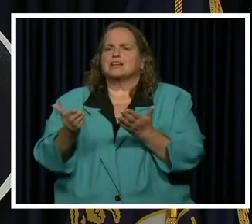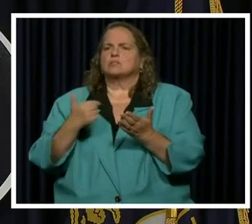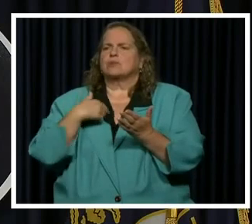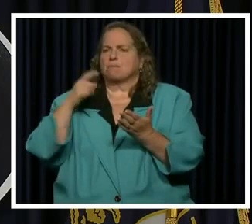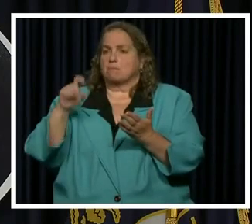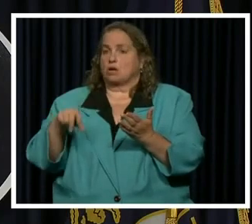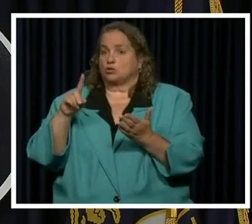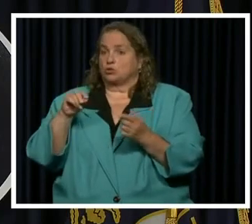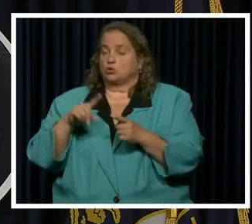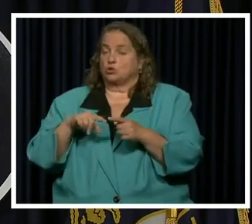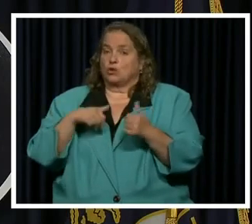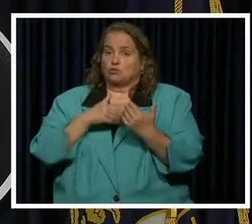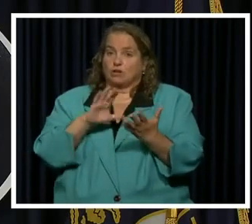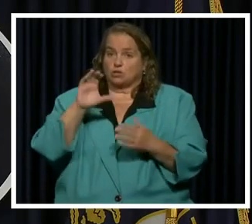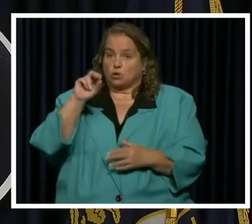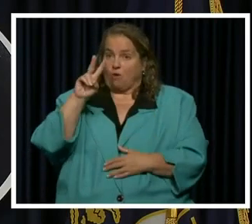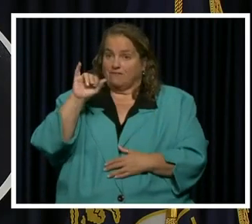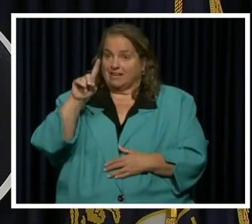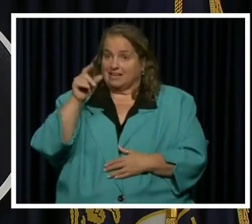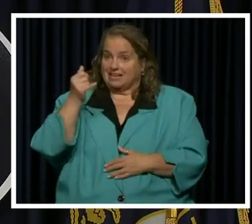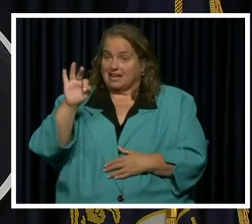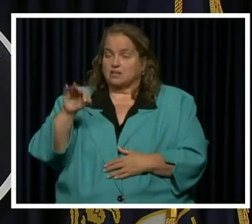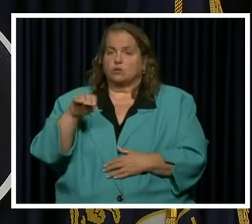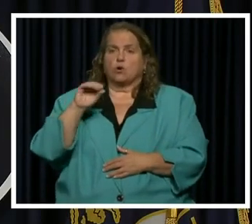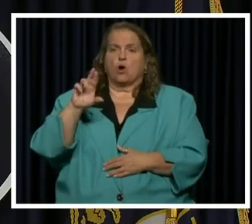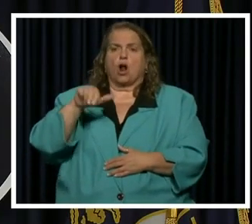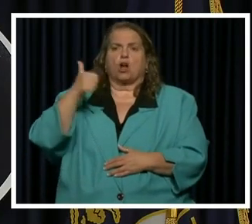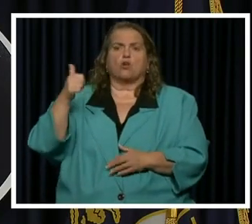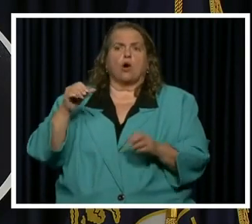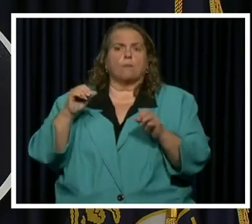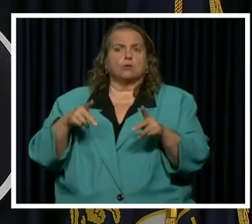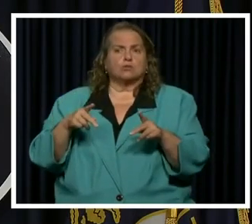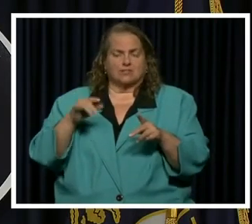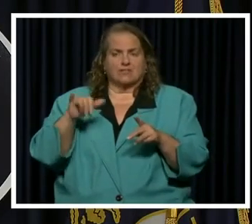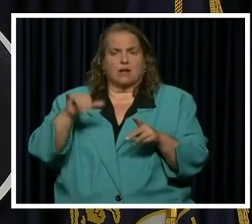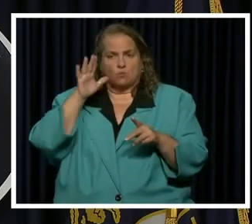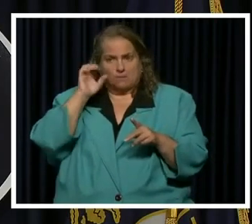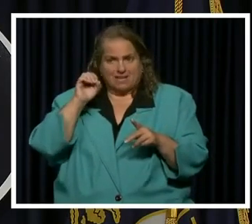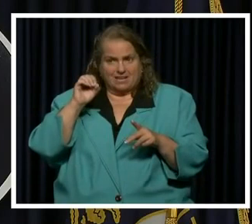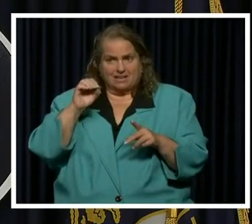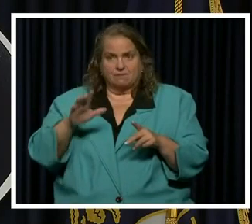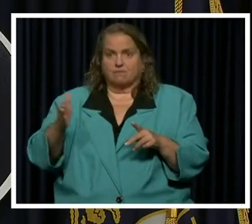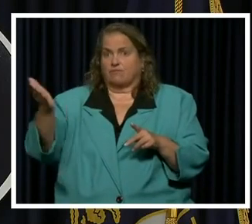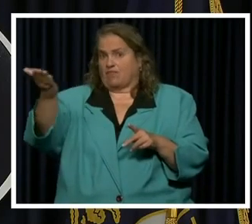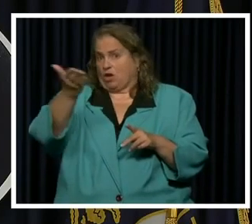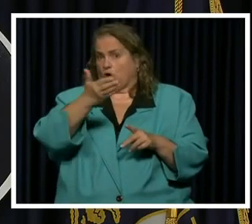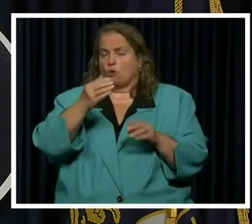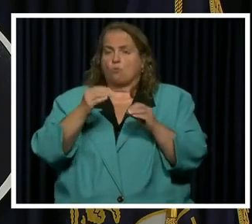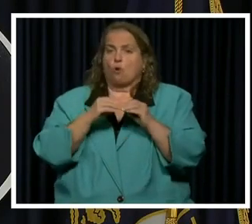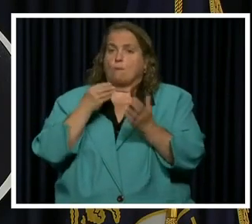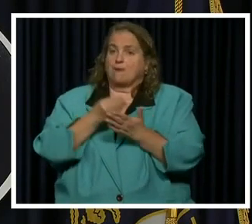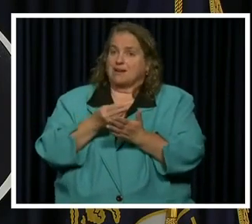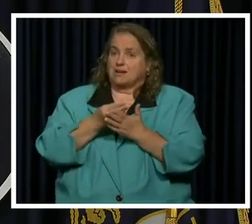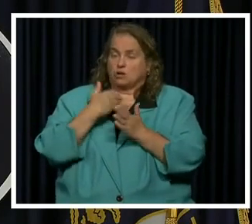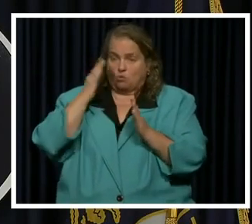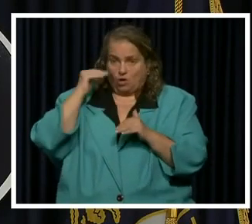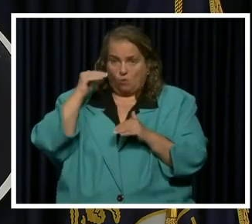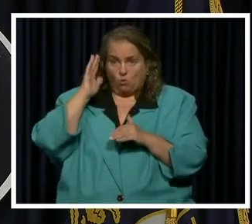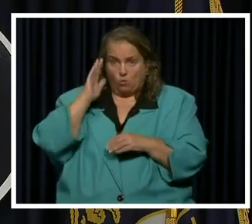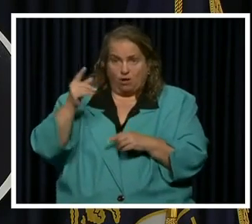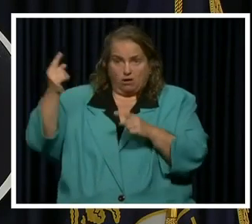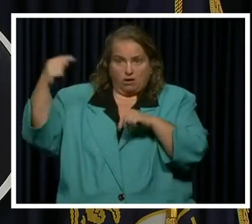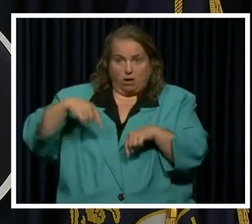to do to address COVID-19 or other opportunities that are going to be out there. Um, more dollars that we hope are coming to